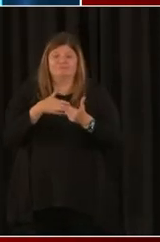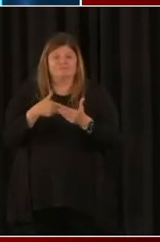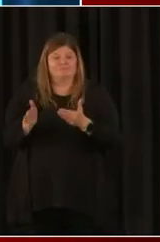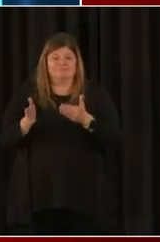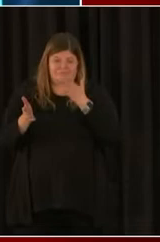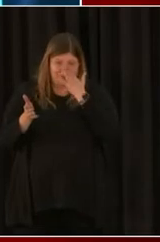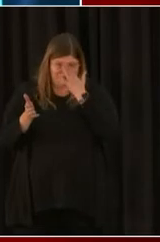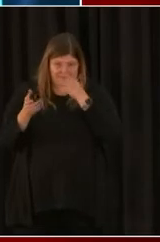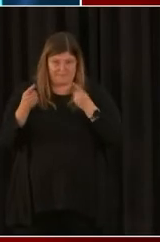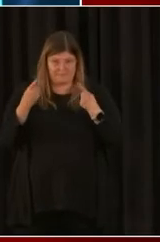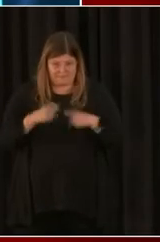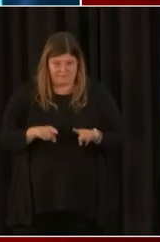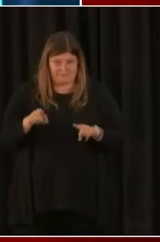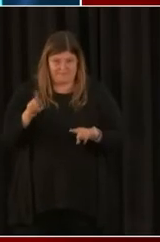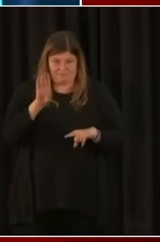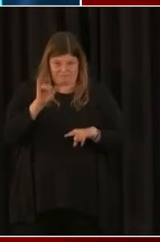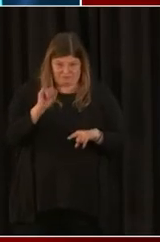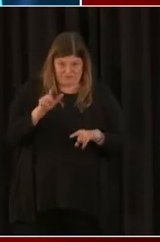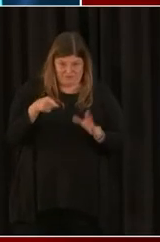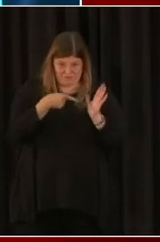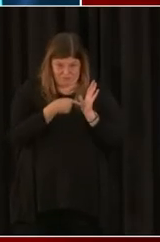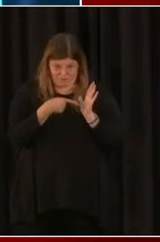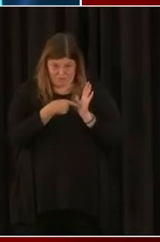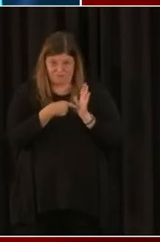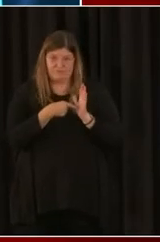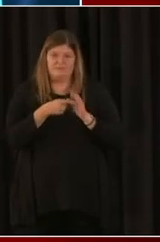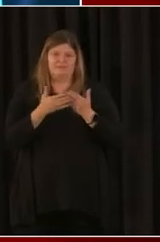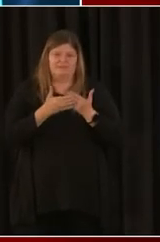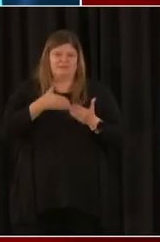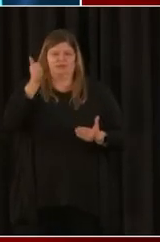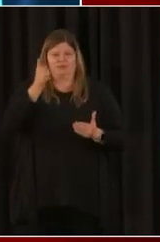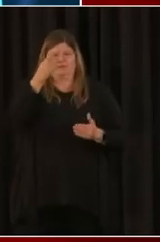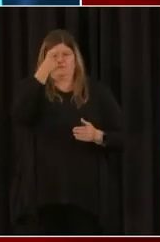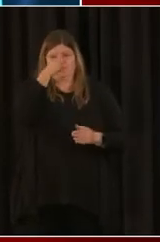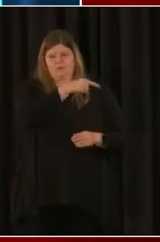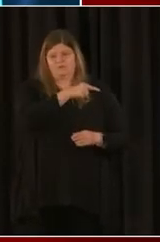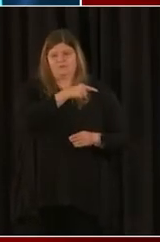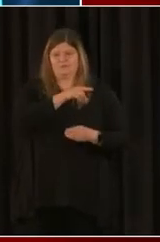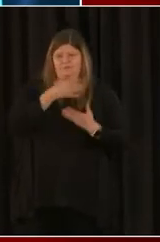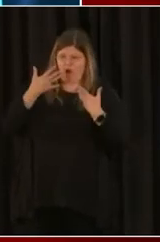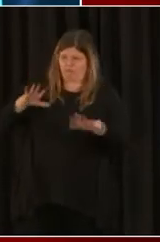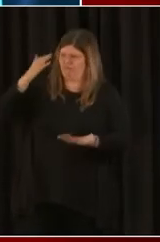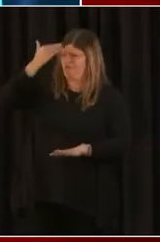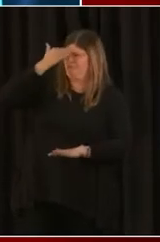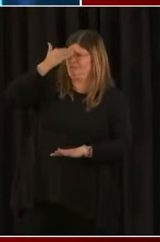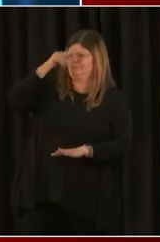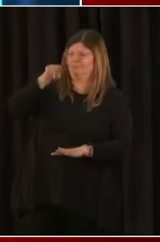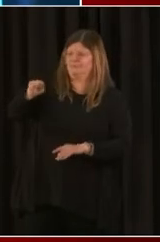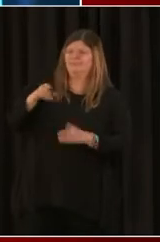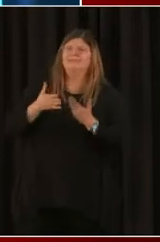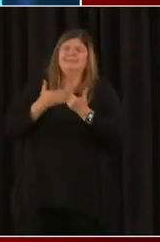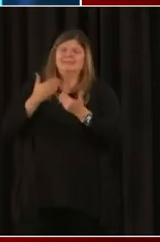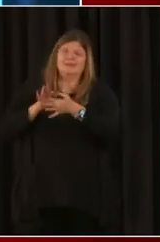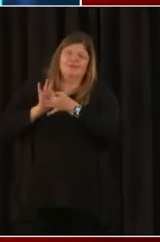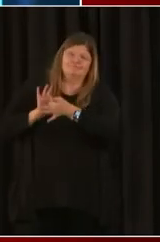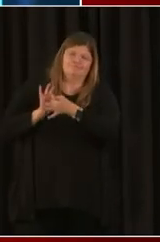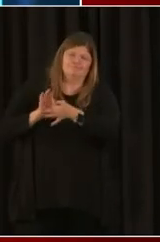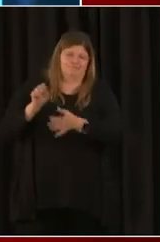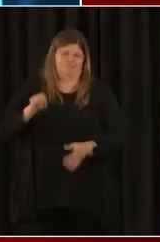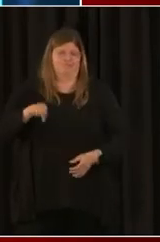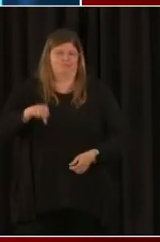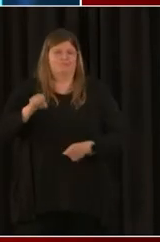they know you, it's easier for them to lend to you and, you know, to trust you and know you as a customer.